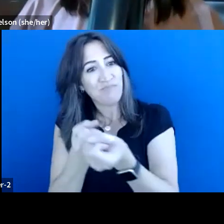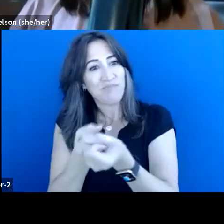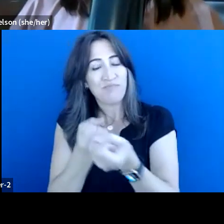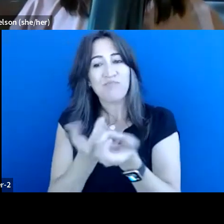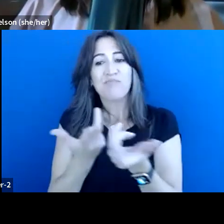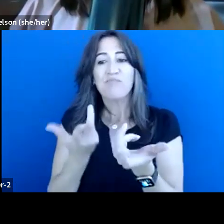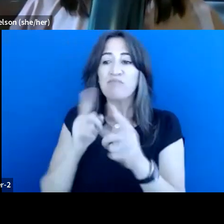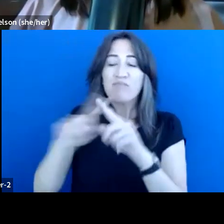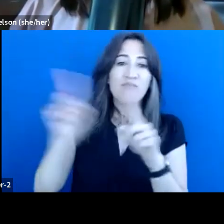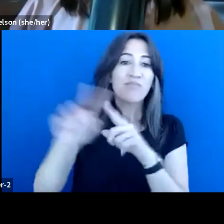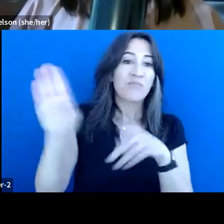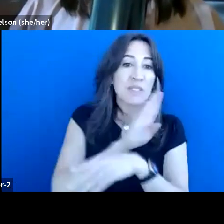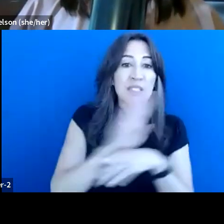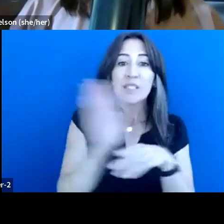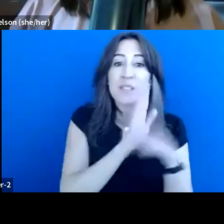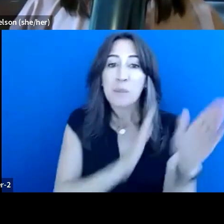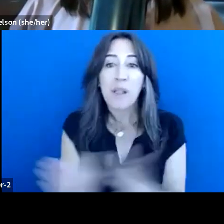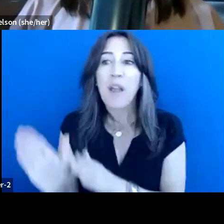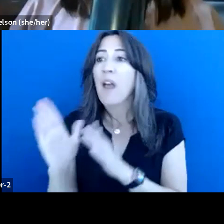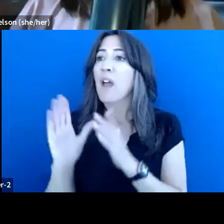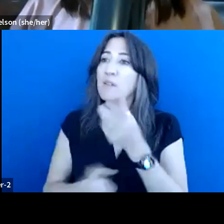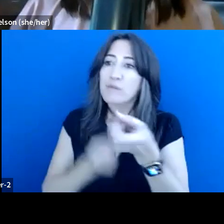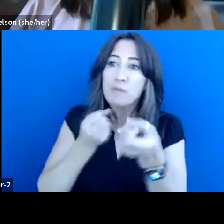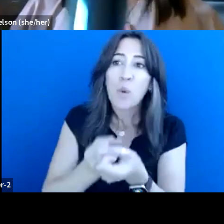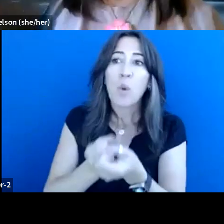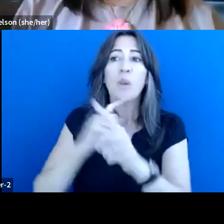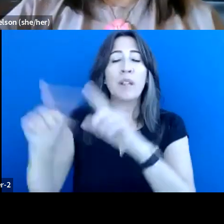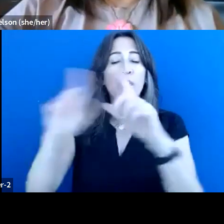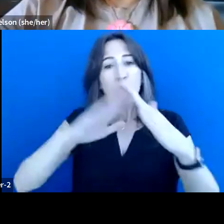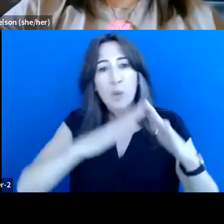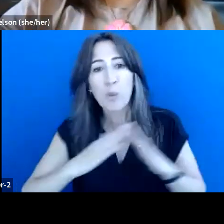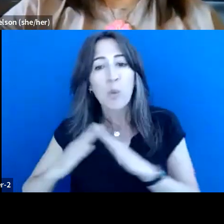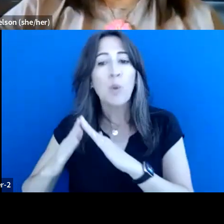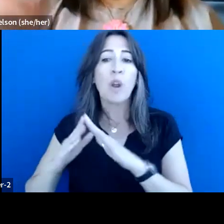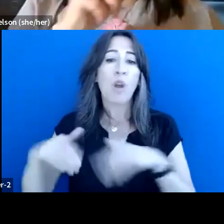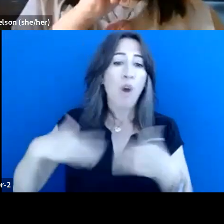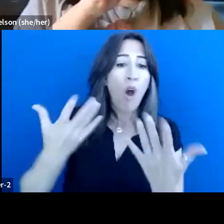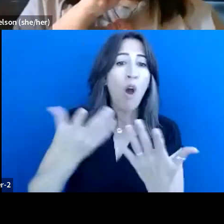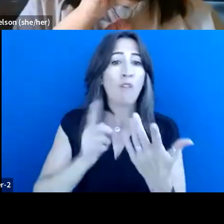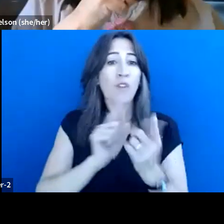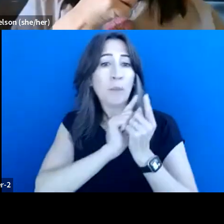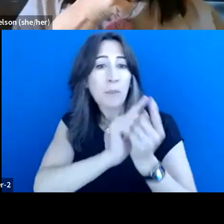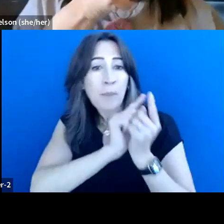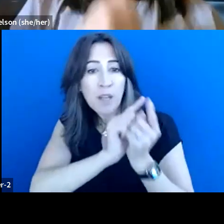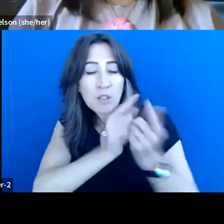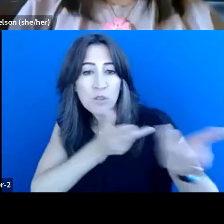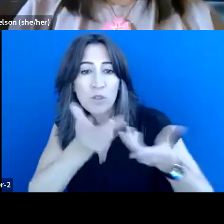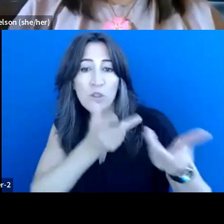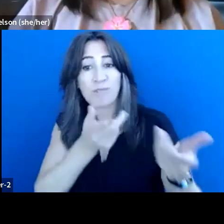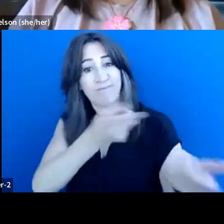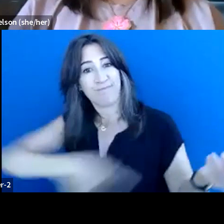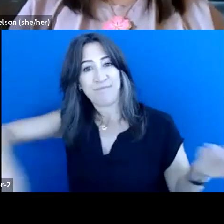business planning for our communities, uh, mentoring and access as all of us know, coming from coastal communities,